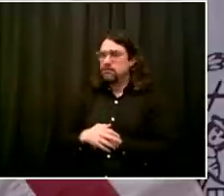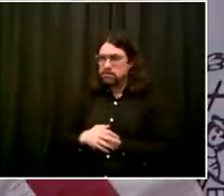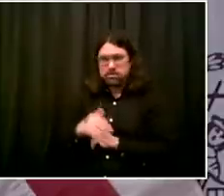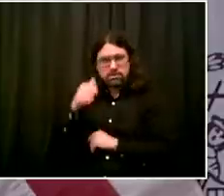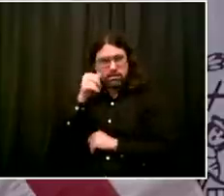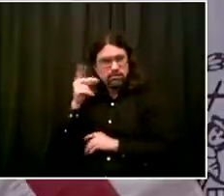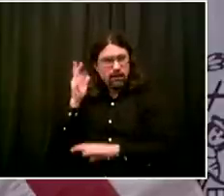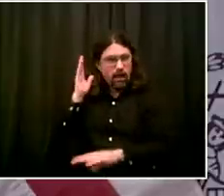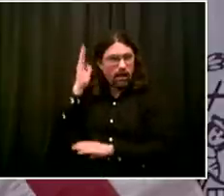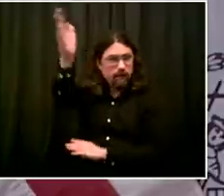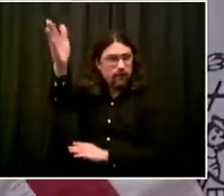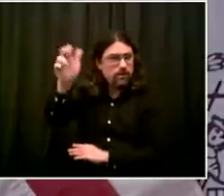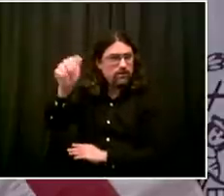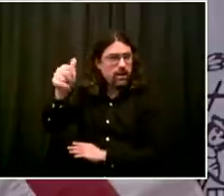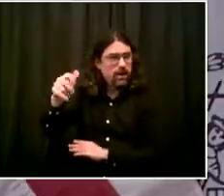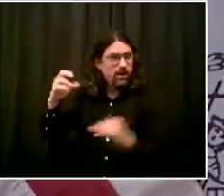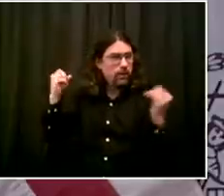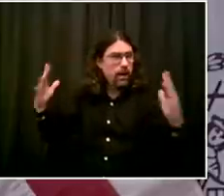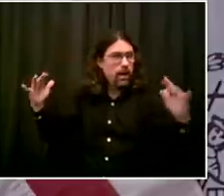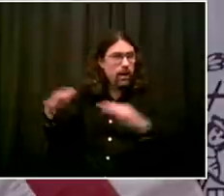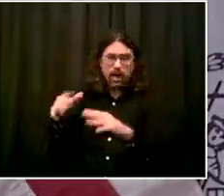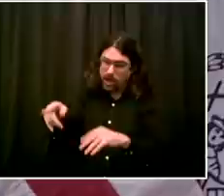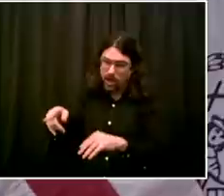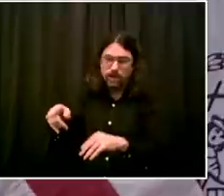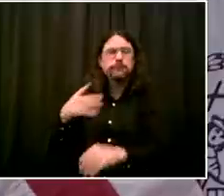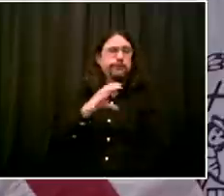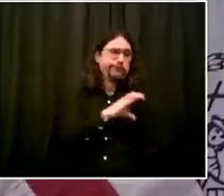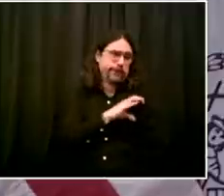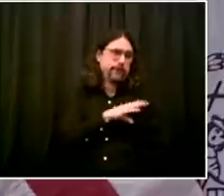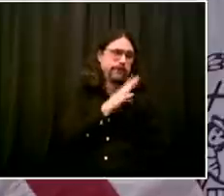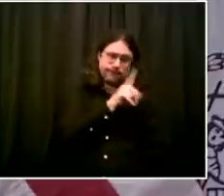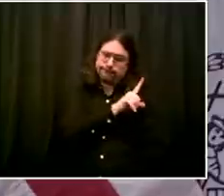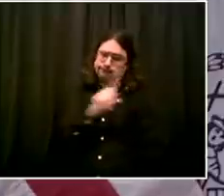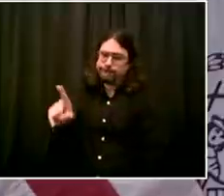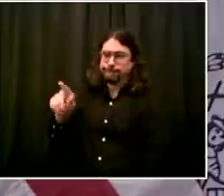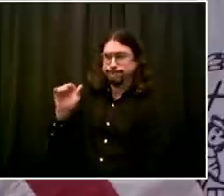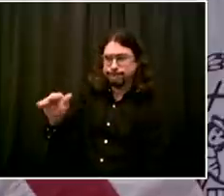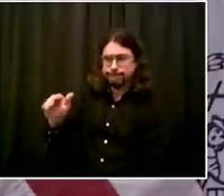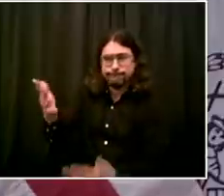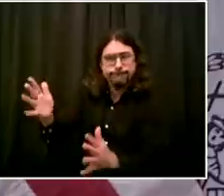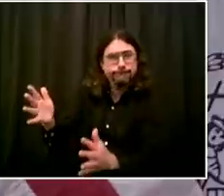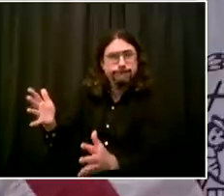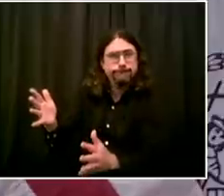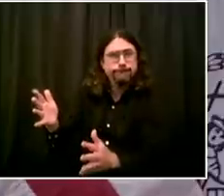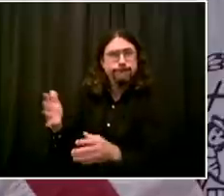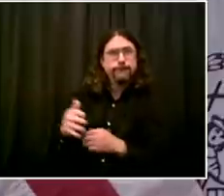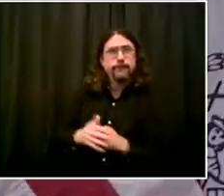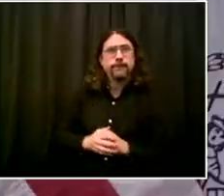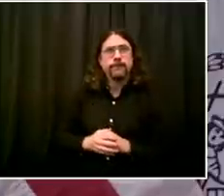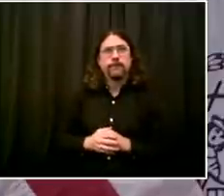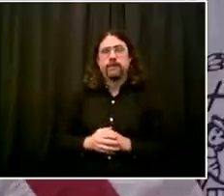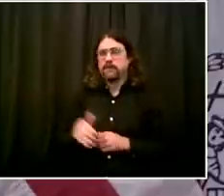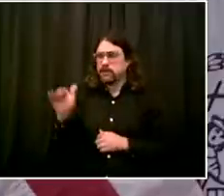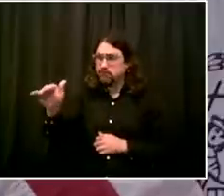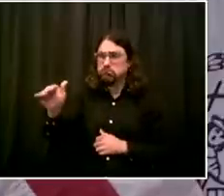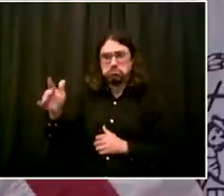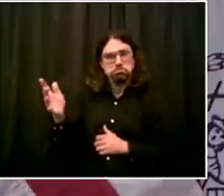Uh, so I want people to take these rules very, very literally. On the food question.